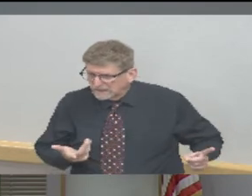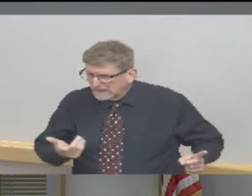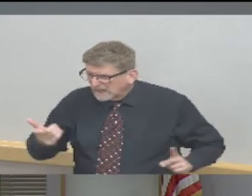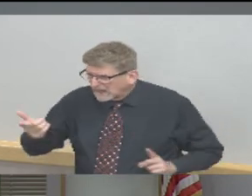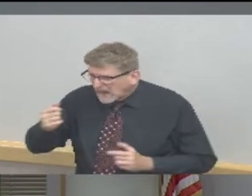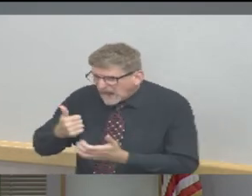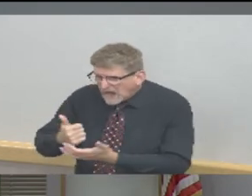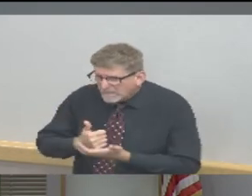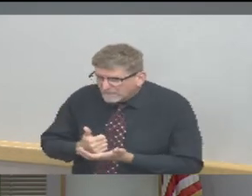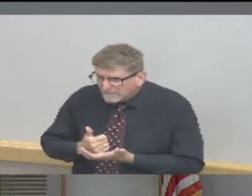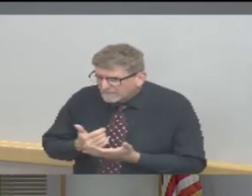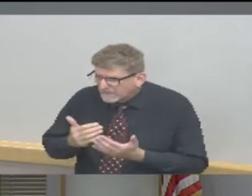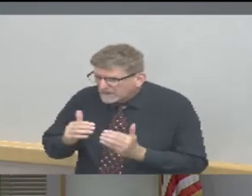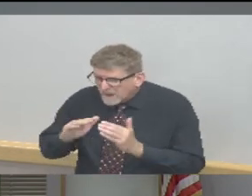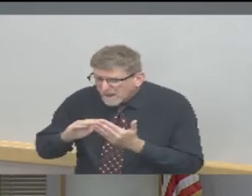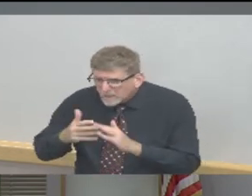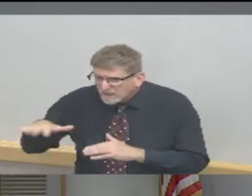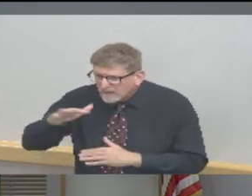That's an excellent question.